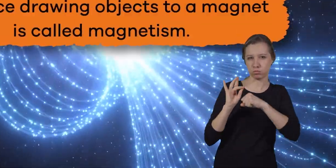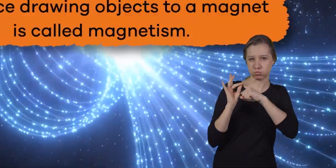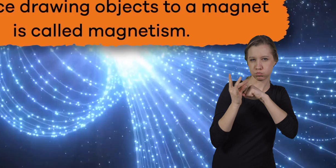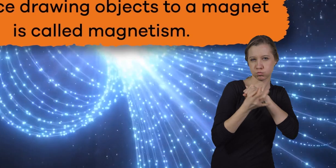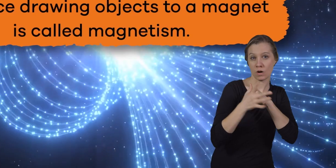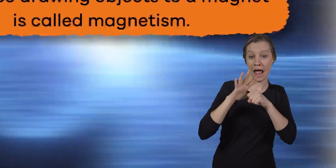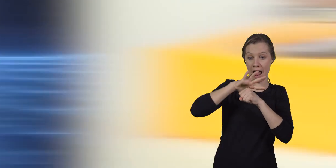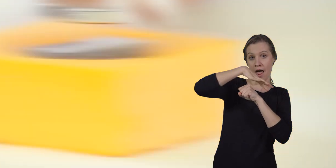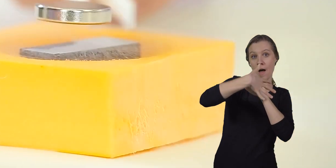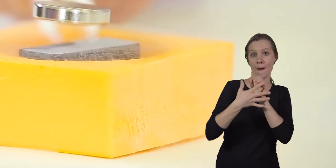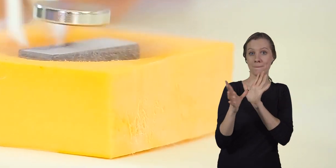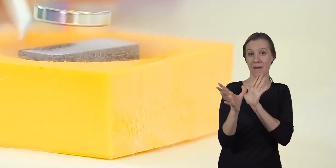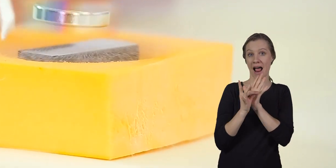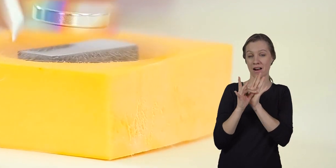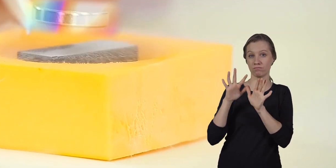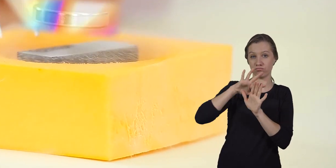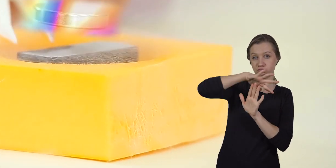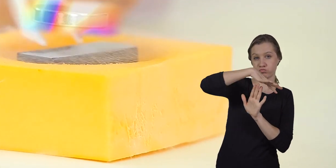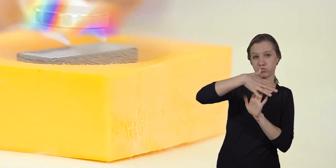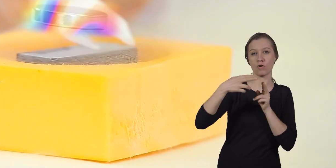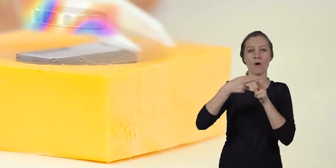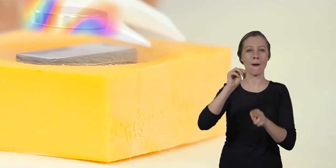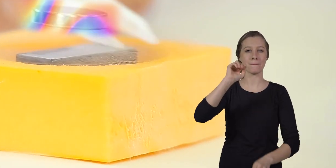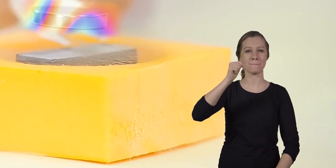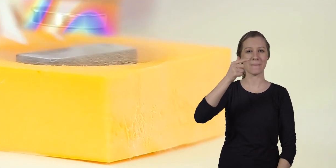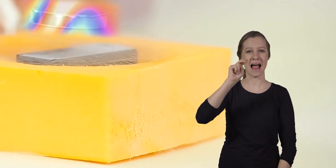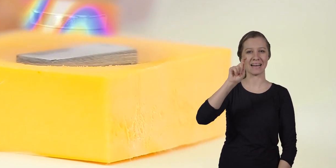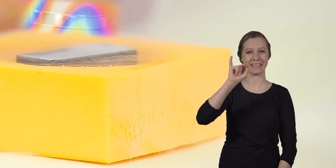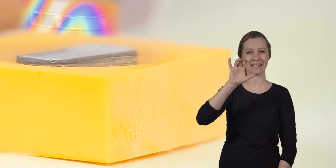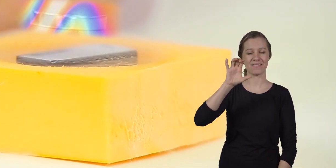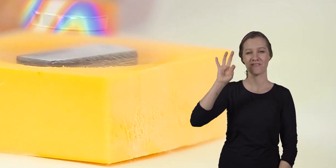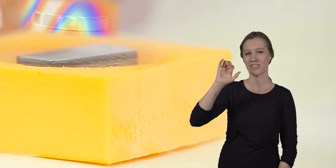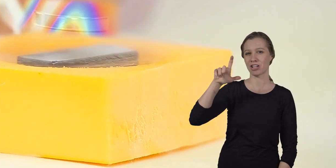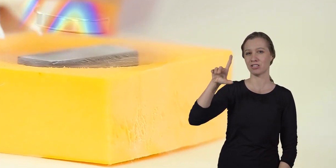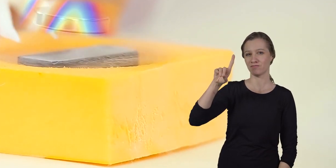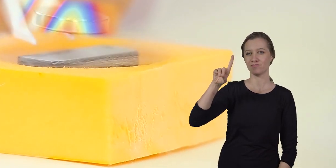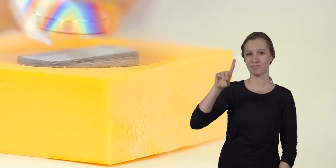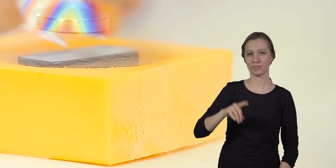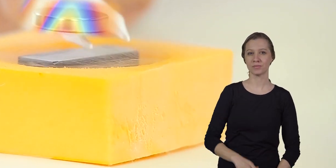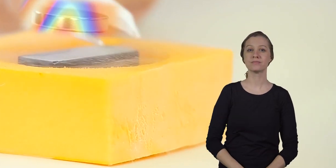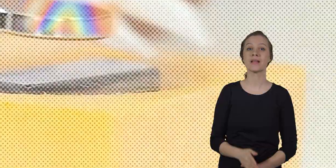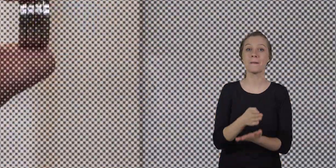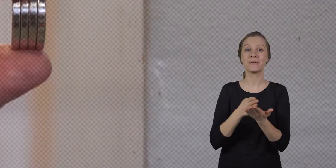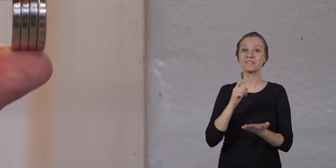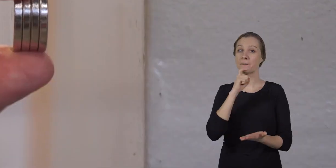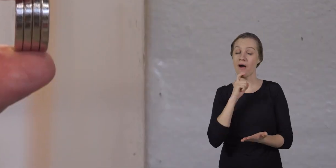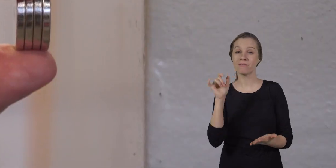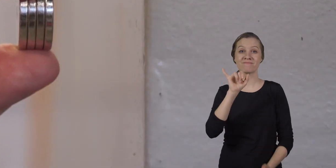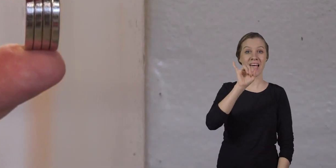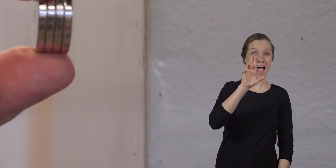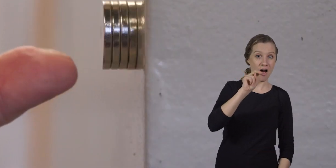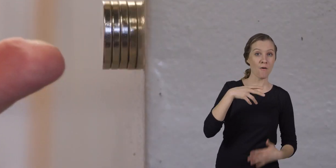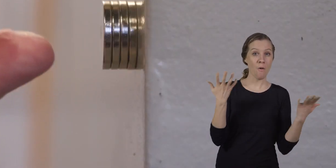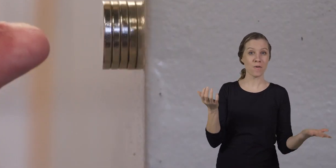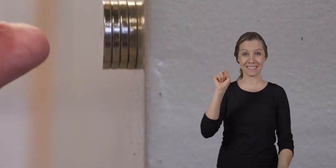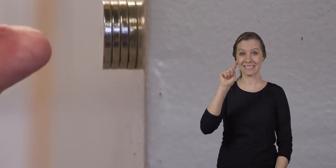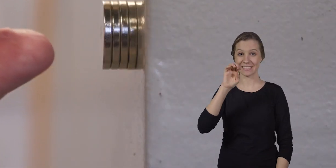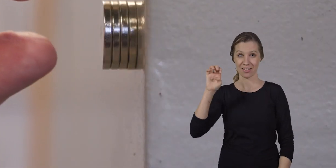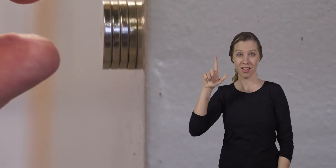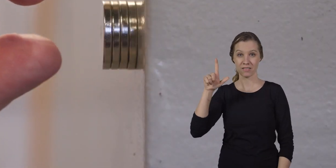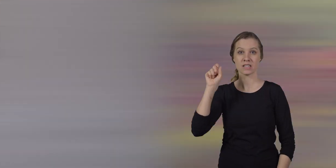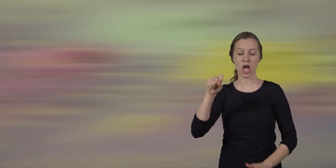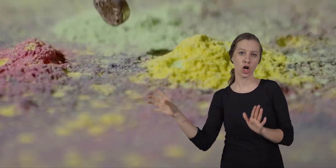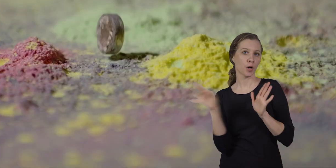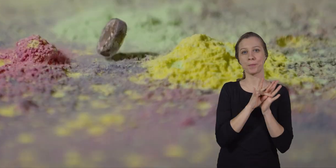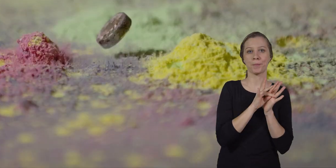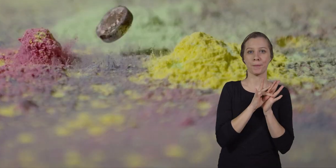magnetism and the area surrounding a magnet is called a magnetic field pieces of metal like iron